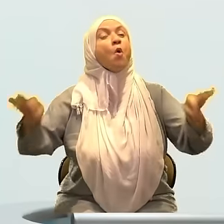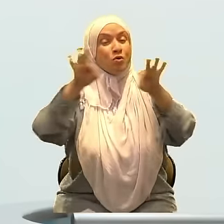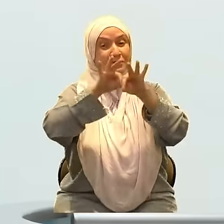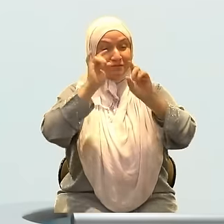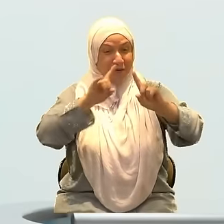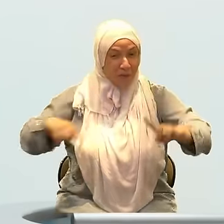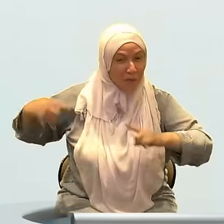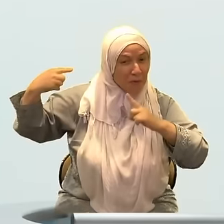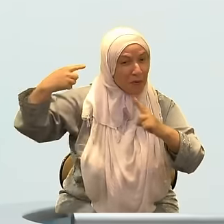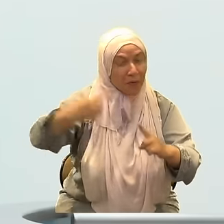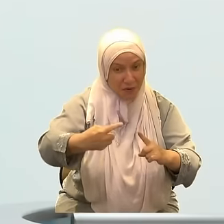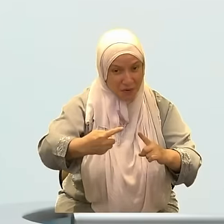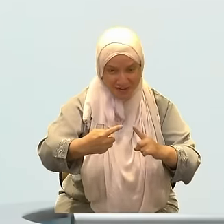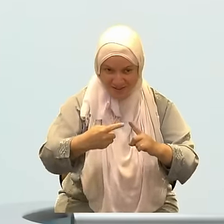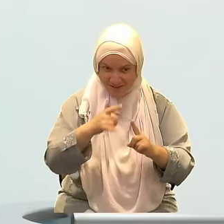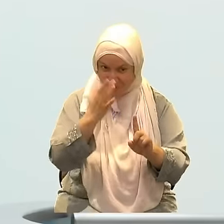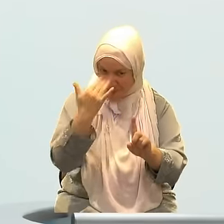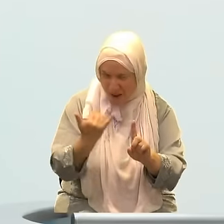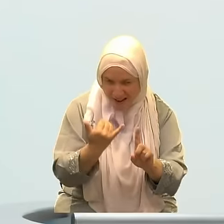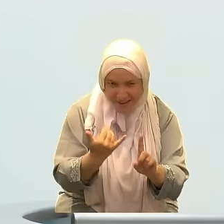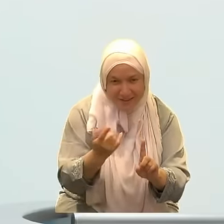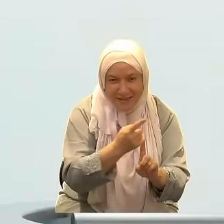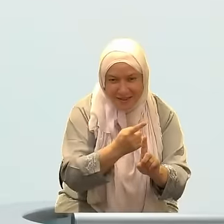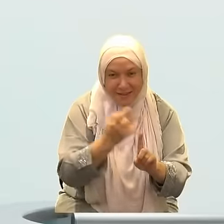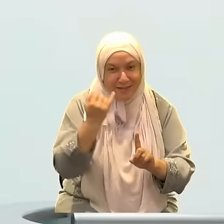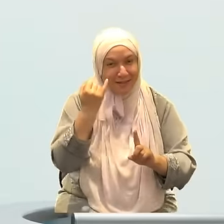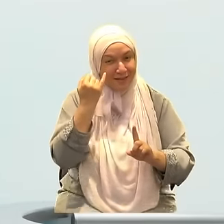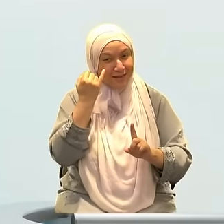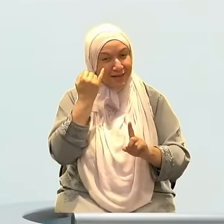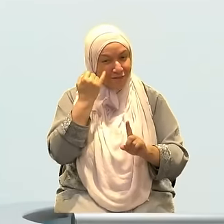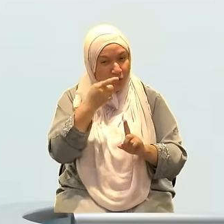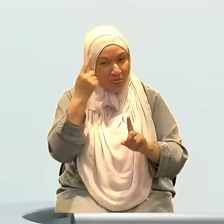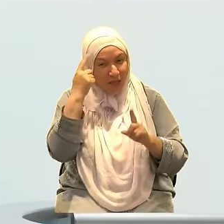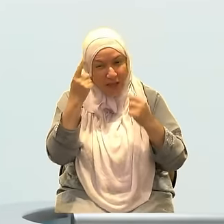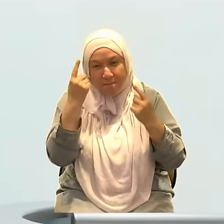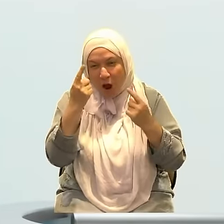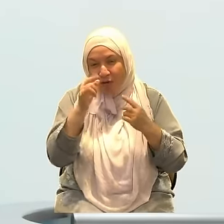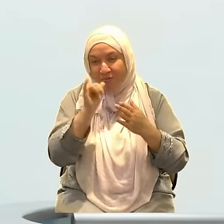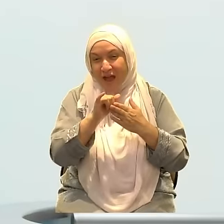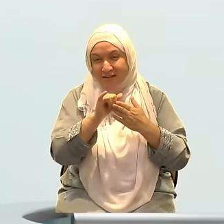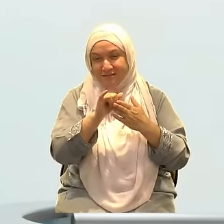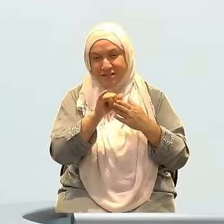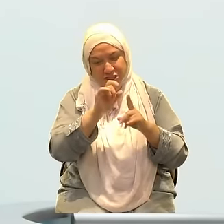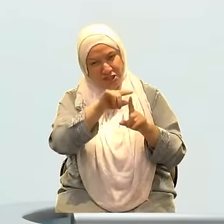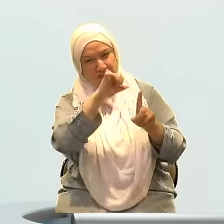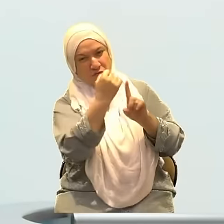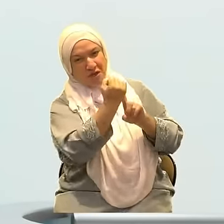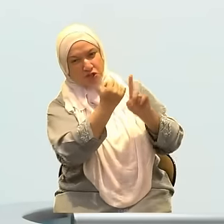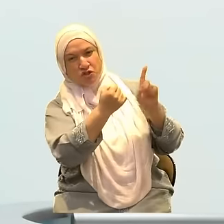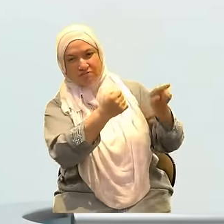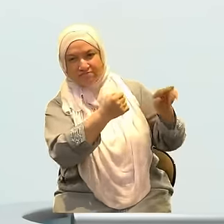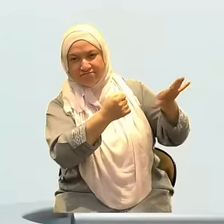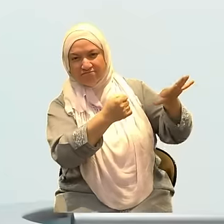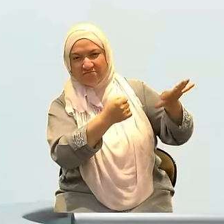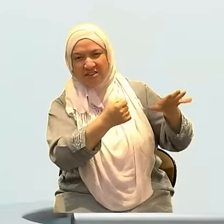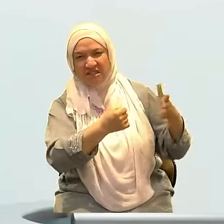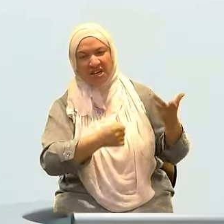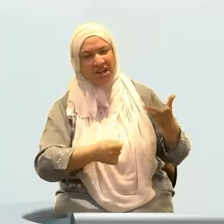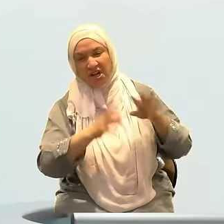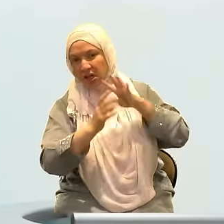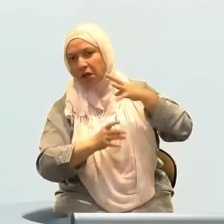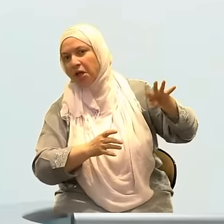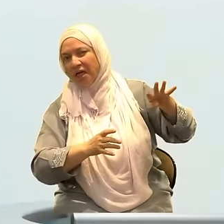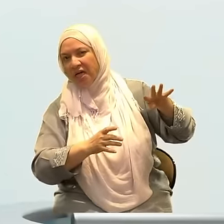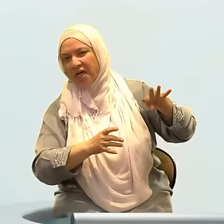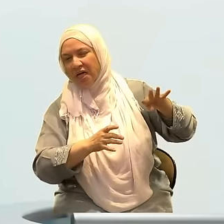identify that condition of ghafla and you're able to fight it, then inshaAllah ta'ala, it opens you